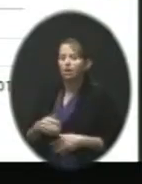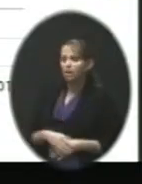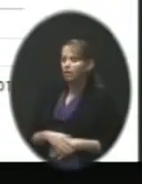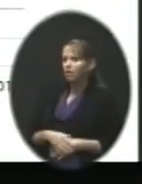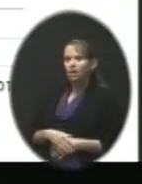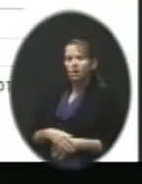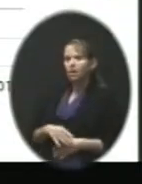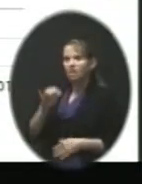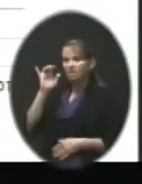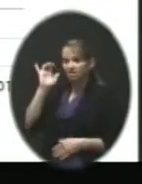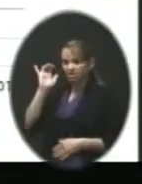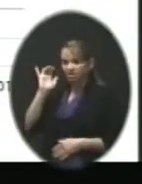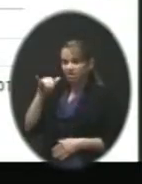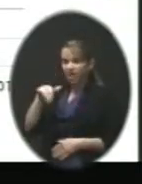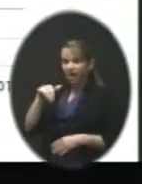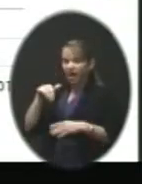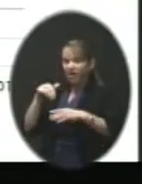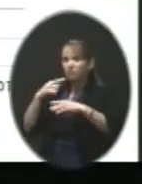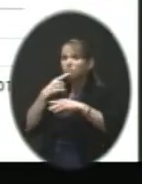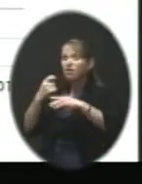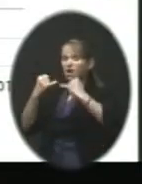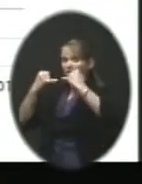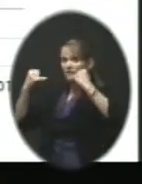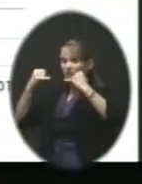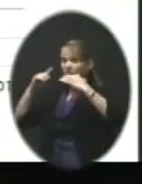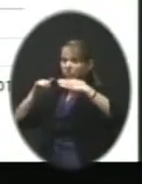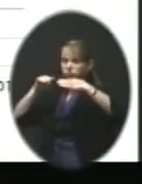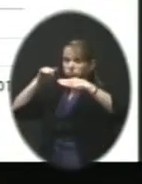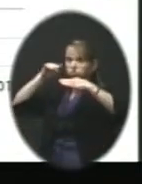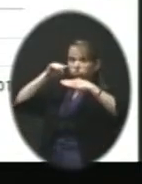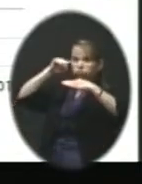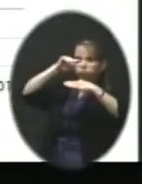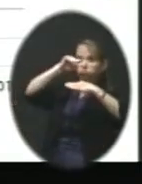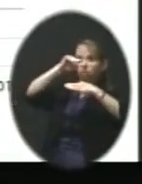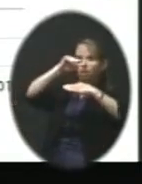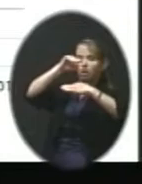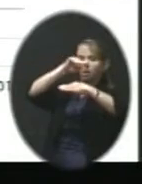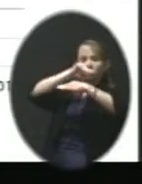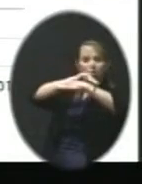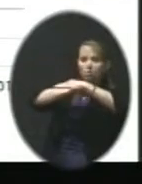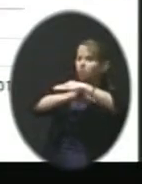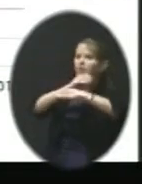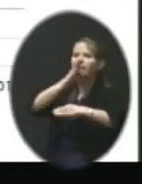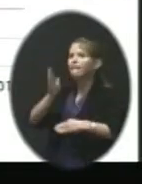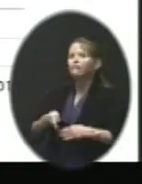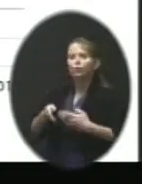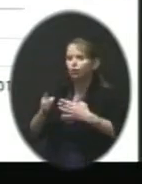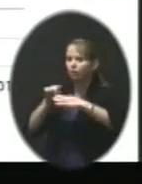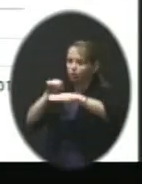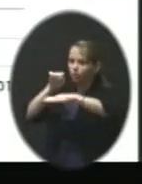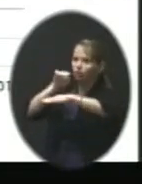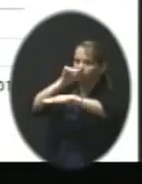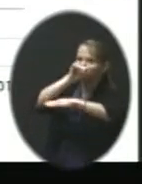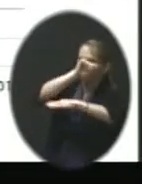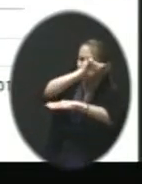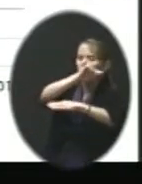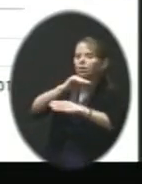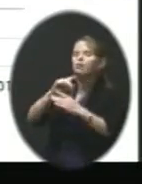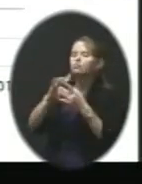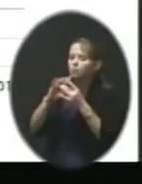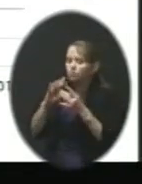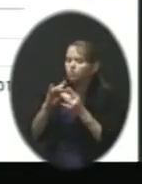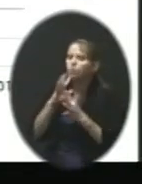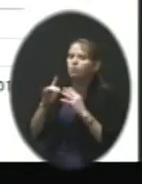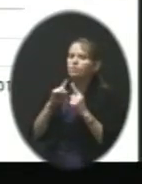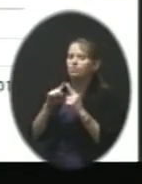dip down past underneath its capacity. So what it told us and what it told the community and as we visited in our work sessions, we have a